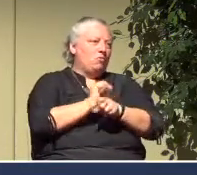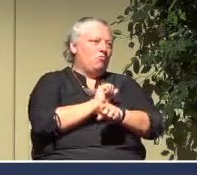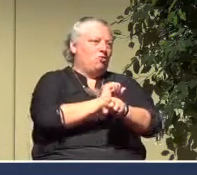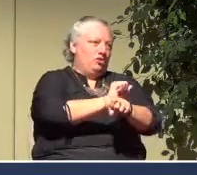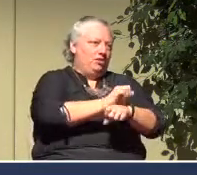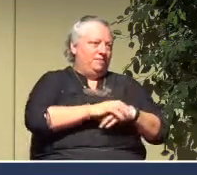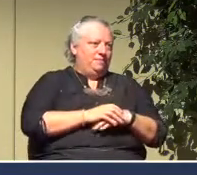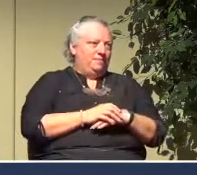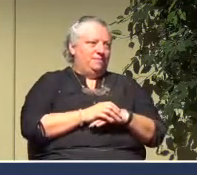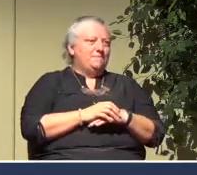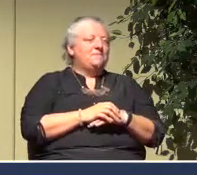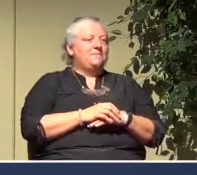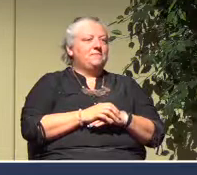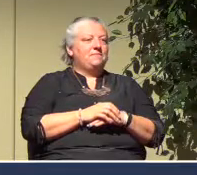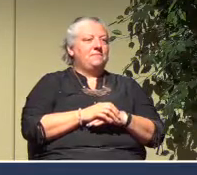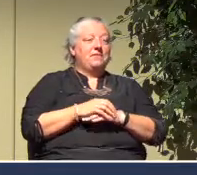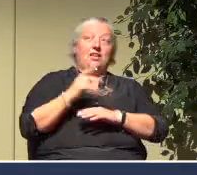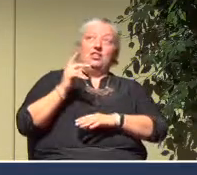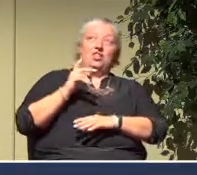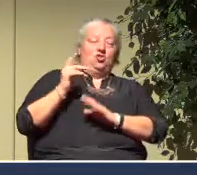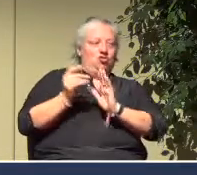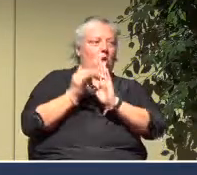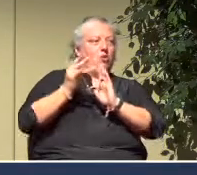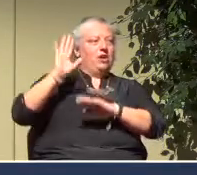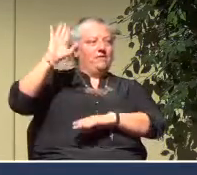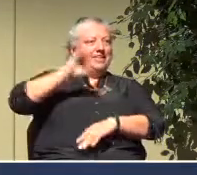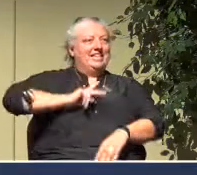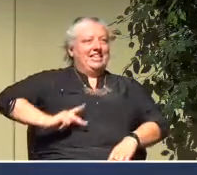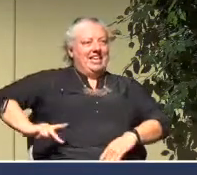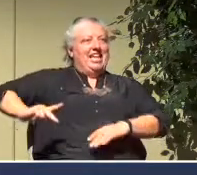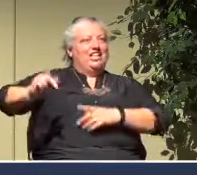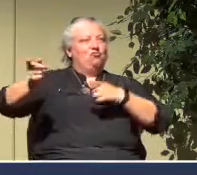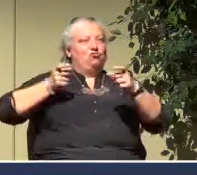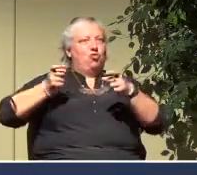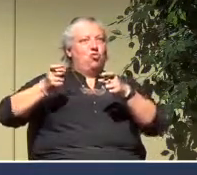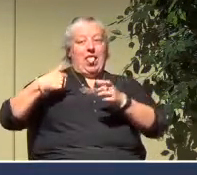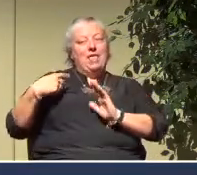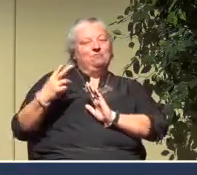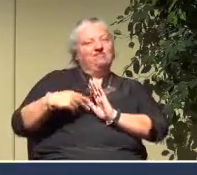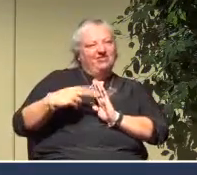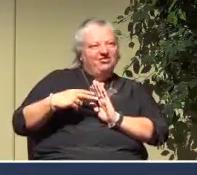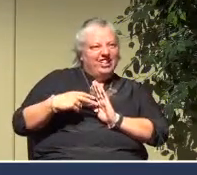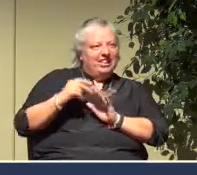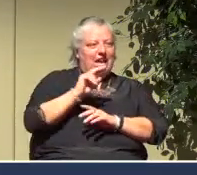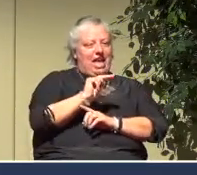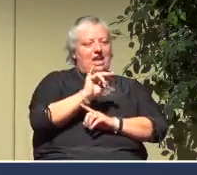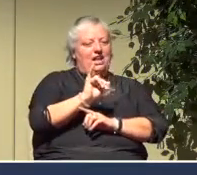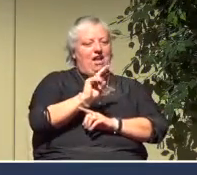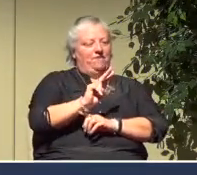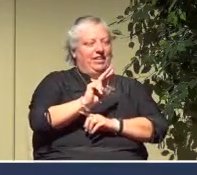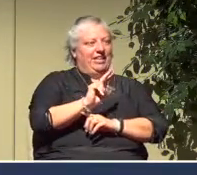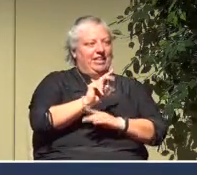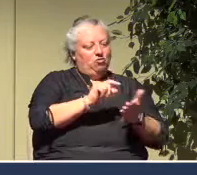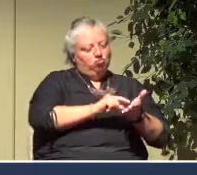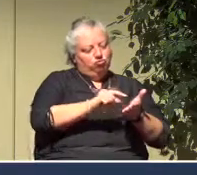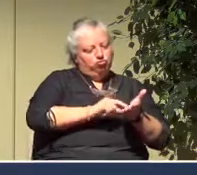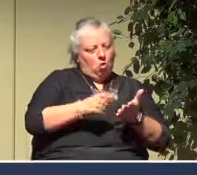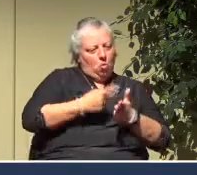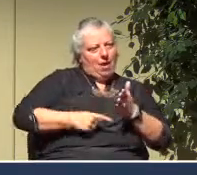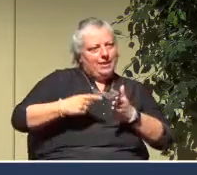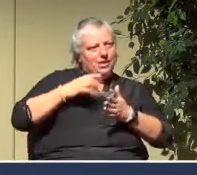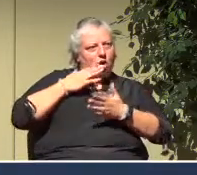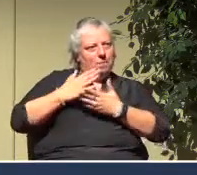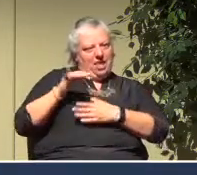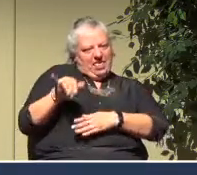glory of his kingly rule. I'm reading from the NIV text notes. But you can